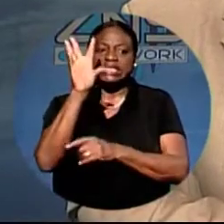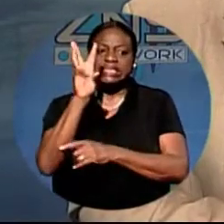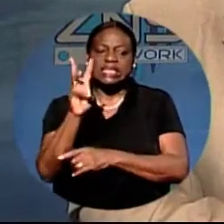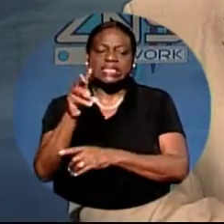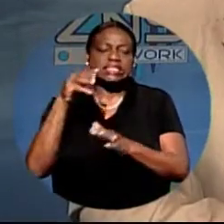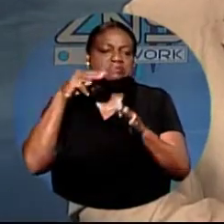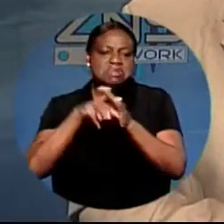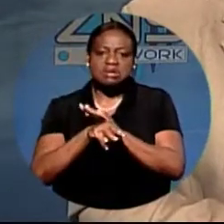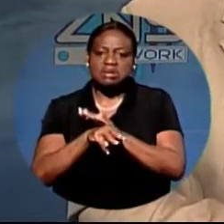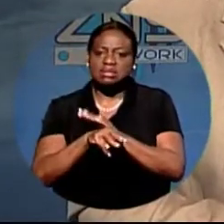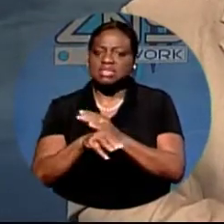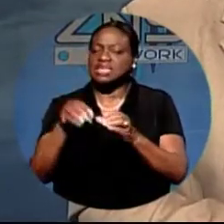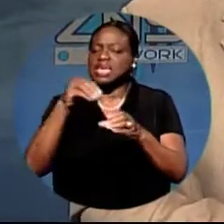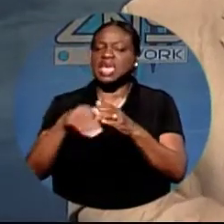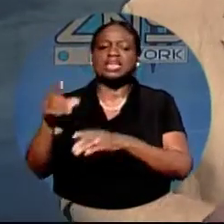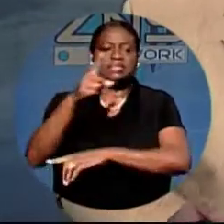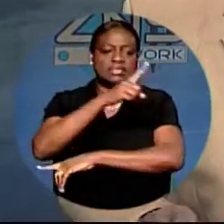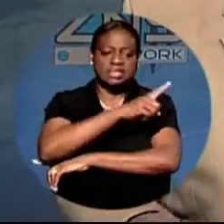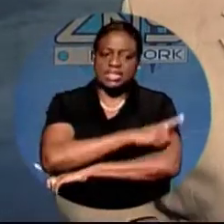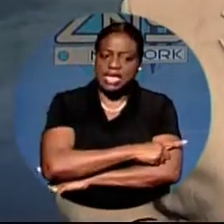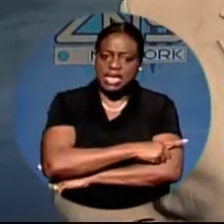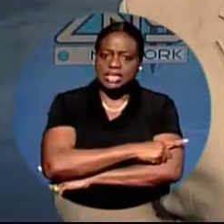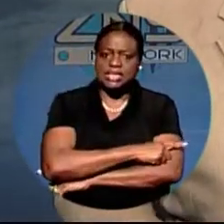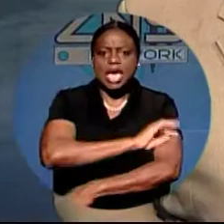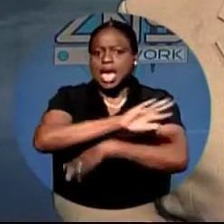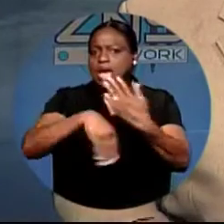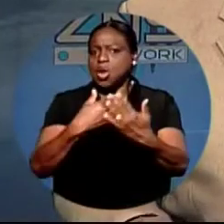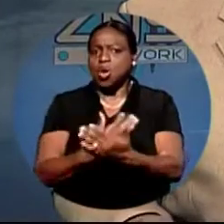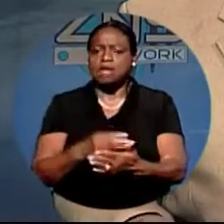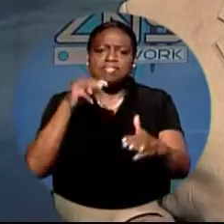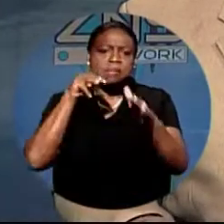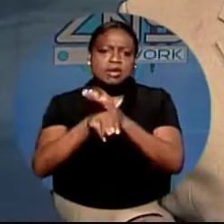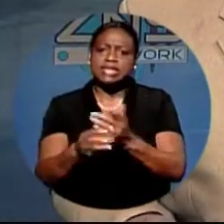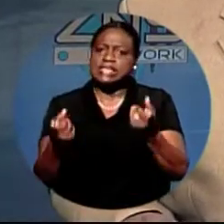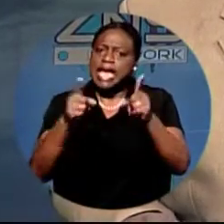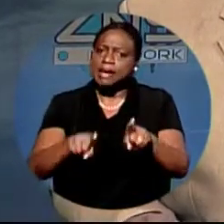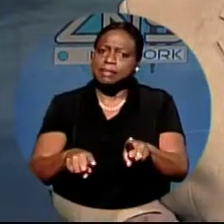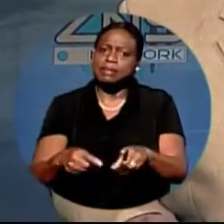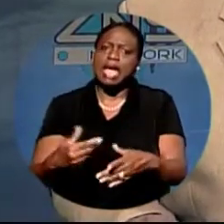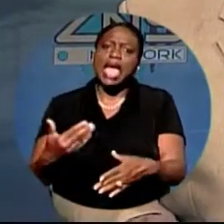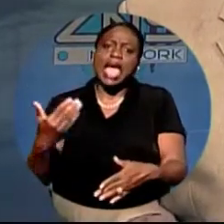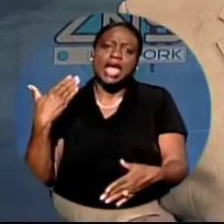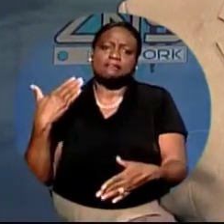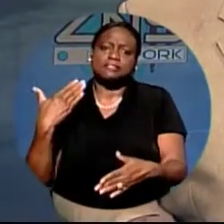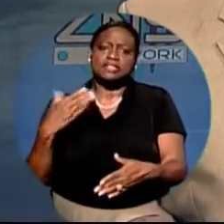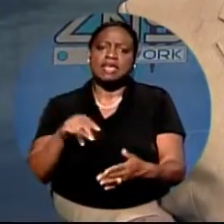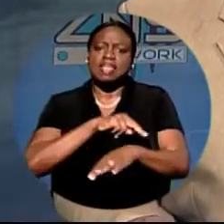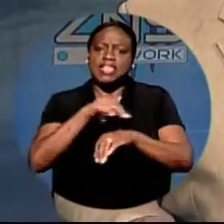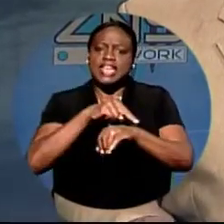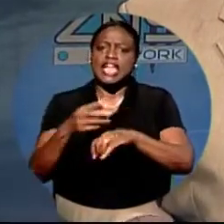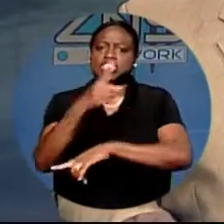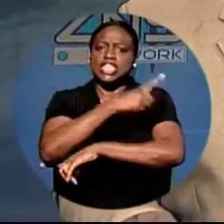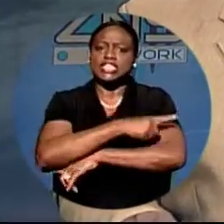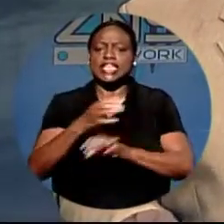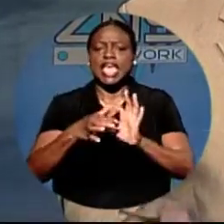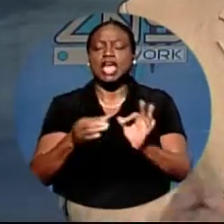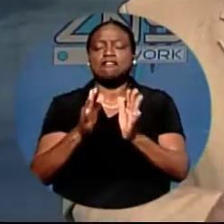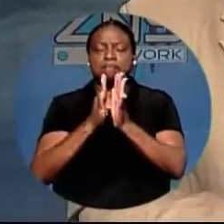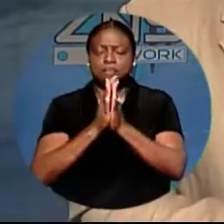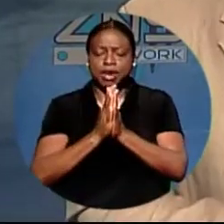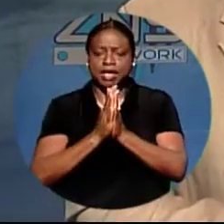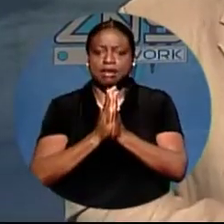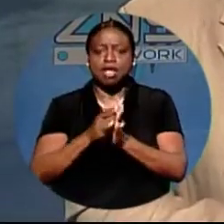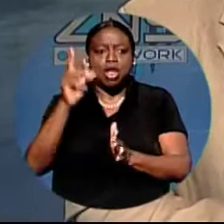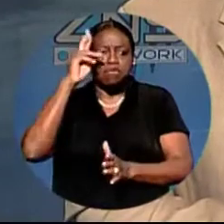days, and what's even worse is these slayings happen just after the National Day of Prayer. In light of this, Christian Council President Renford Patterson